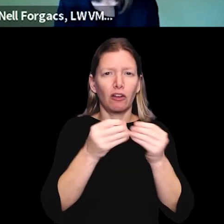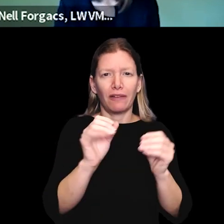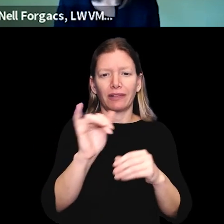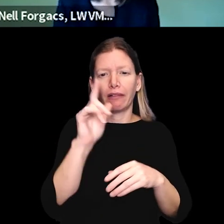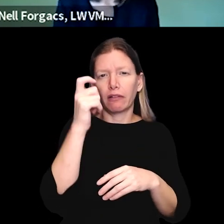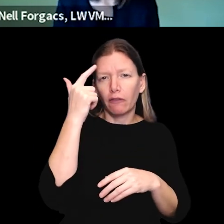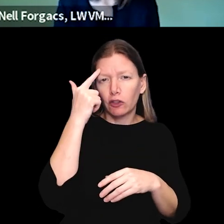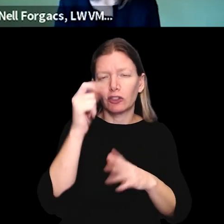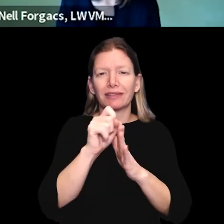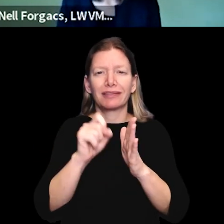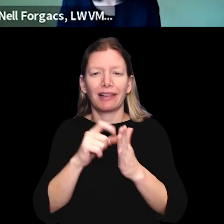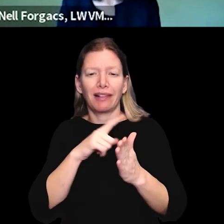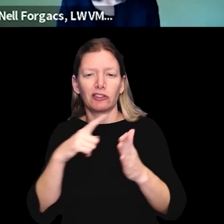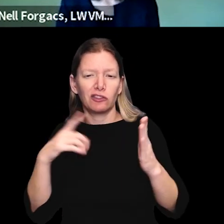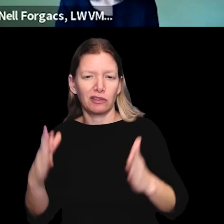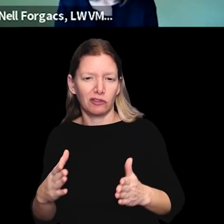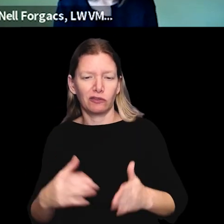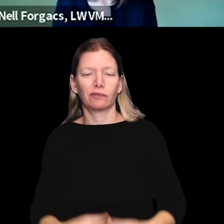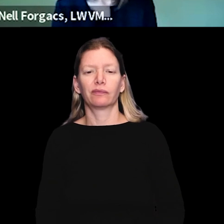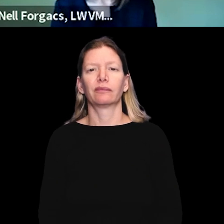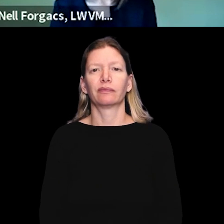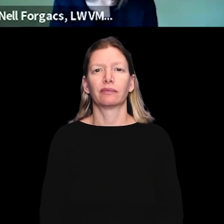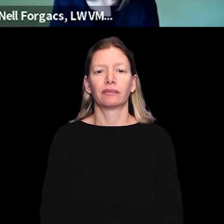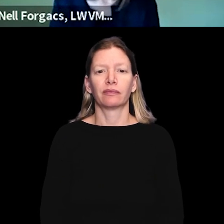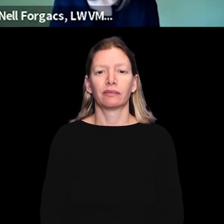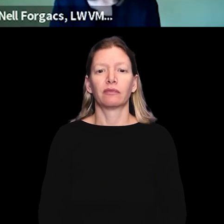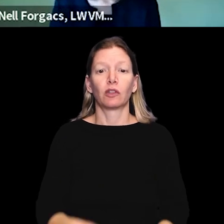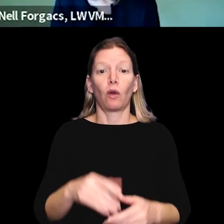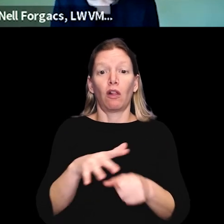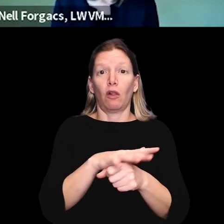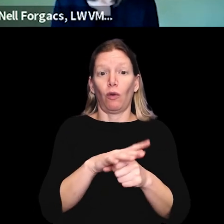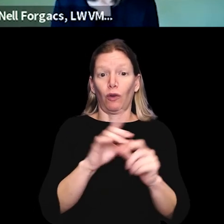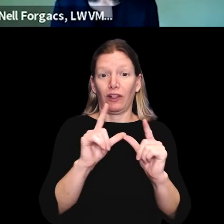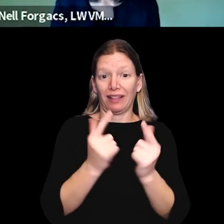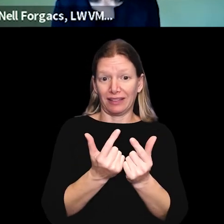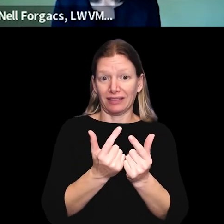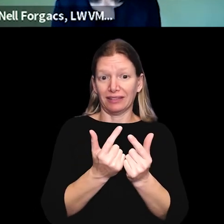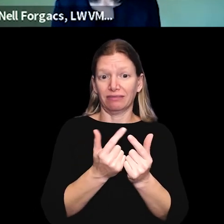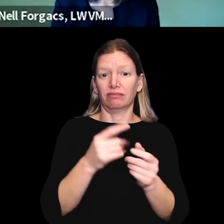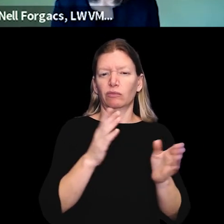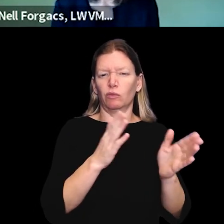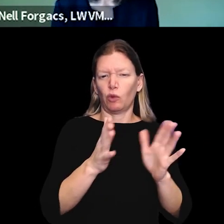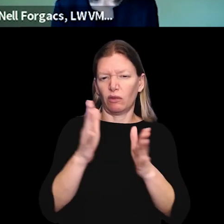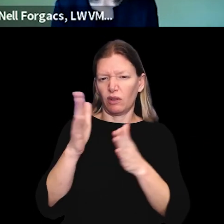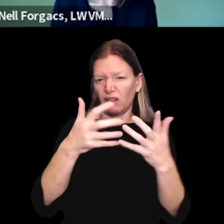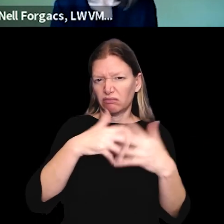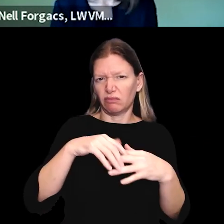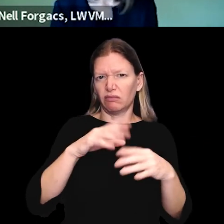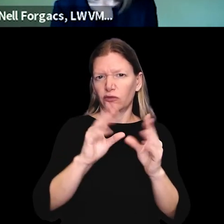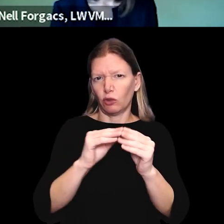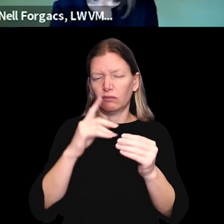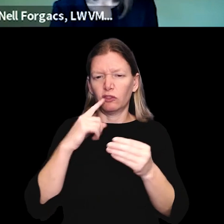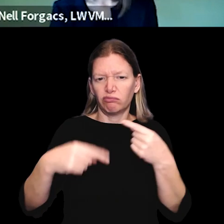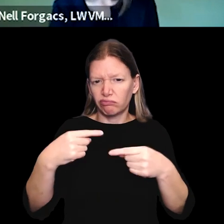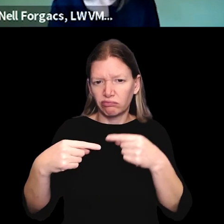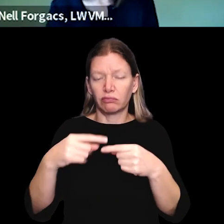offices like governor or state legislators. Local leagues organize forums for local